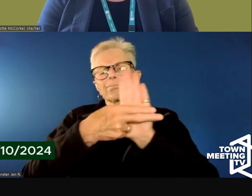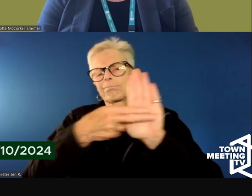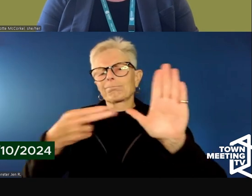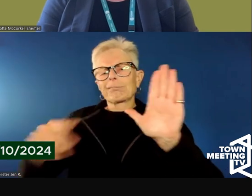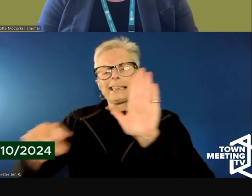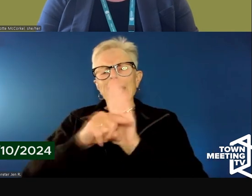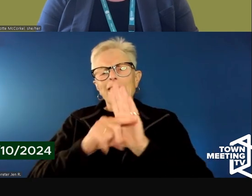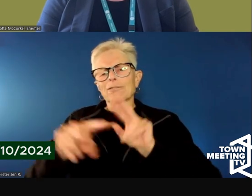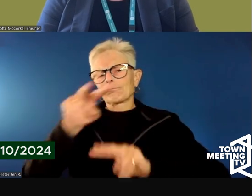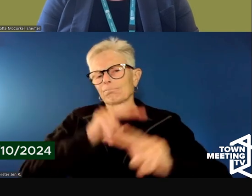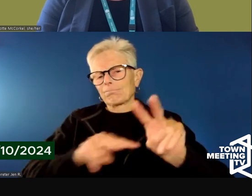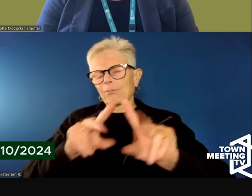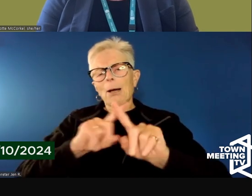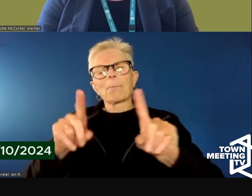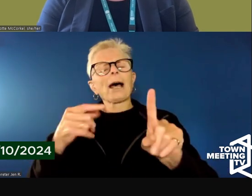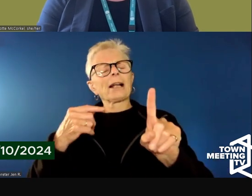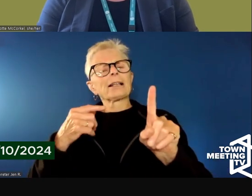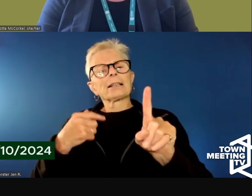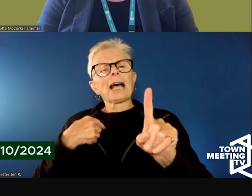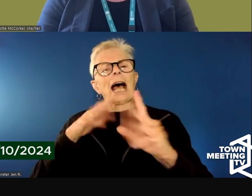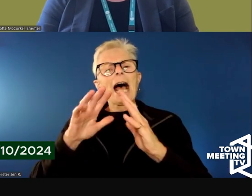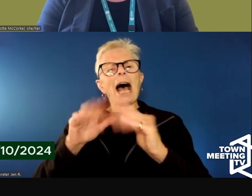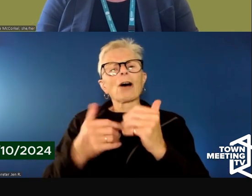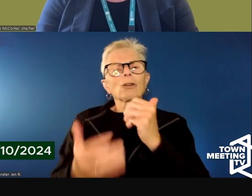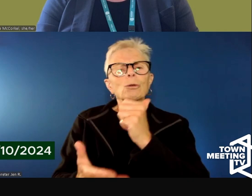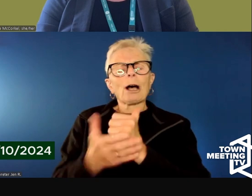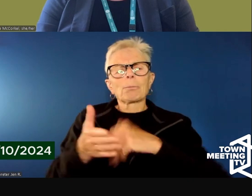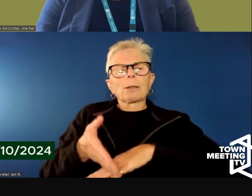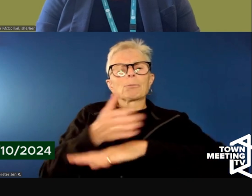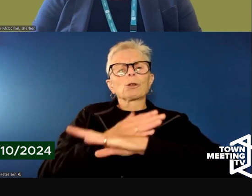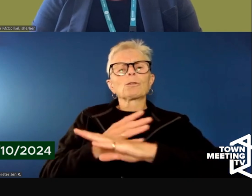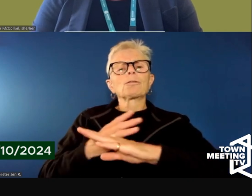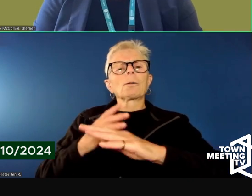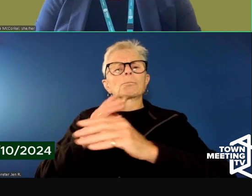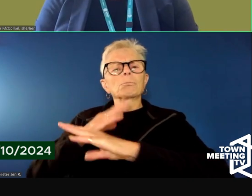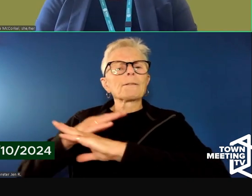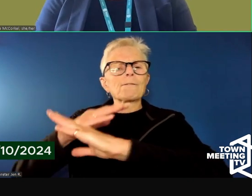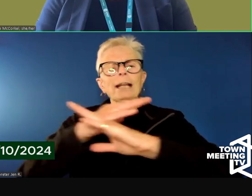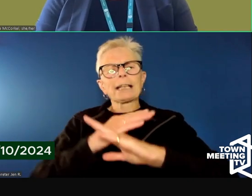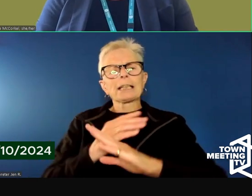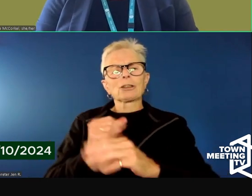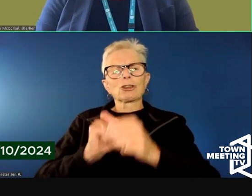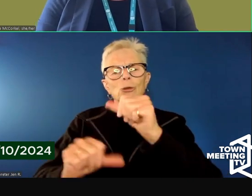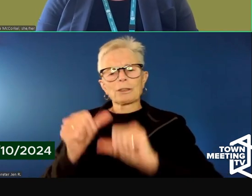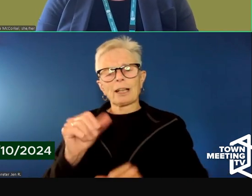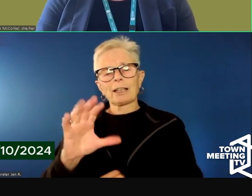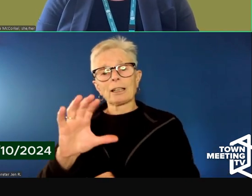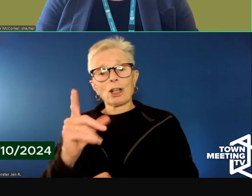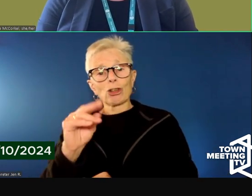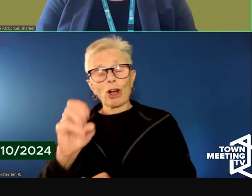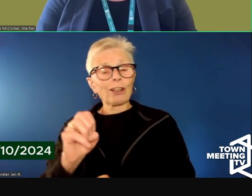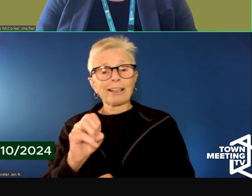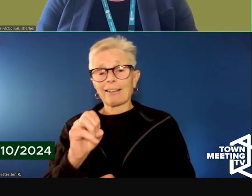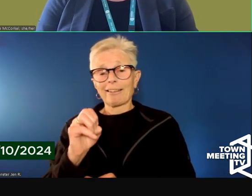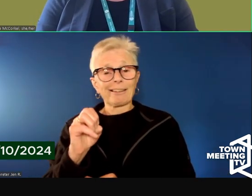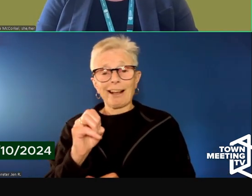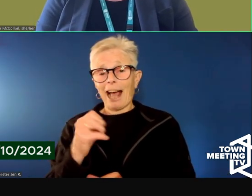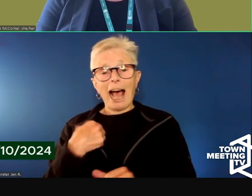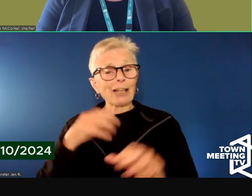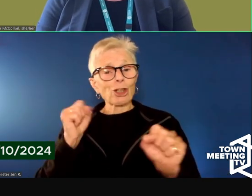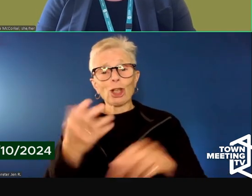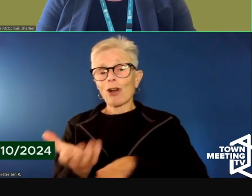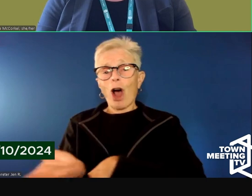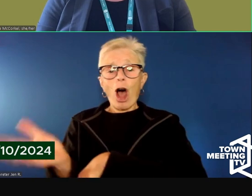about suicide prevention in the program. So this is a question I could probably spend the rest of our time talking about.